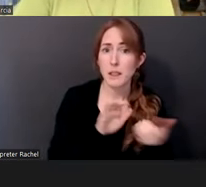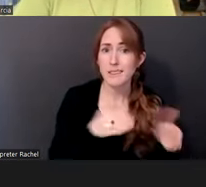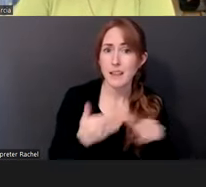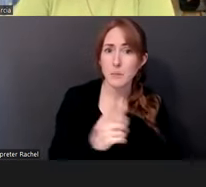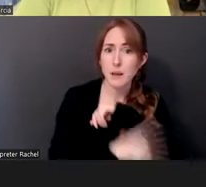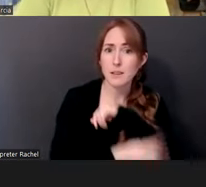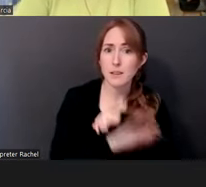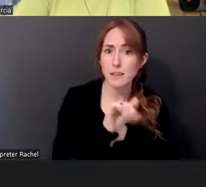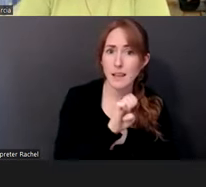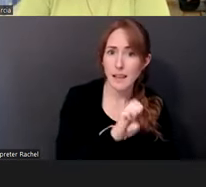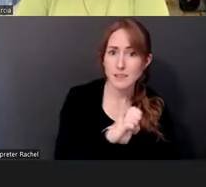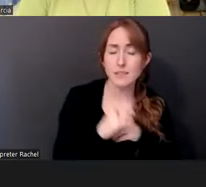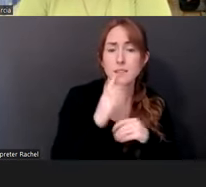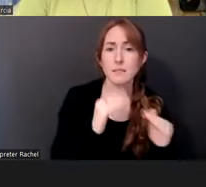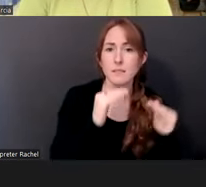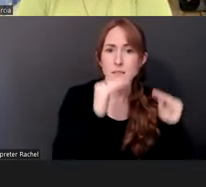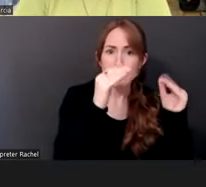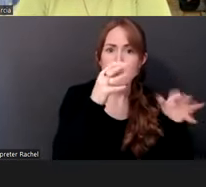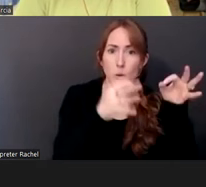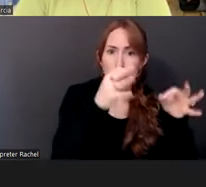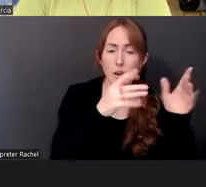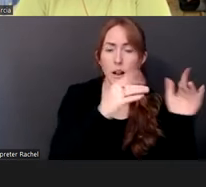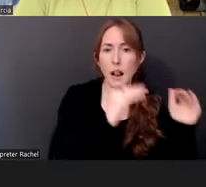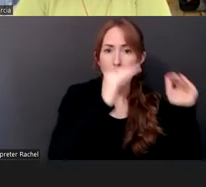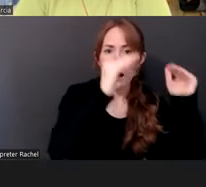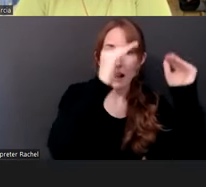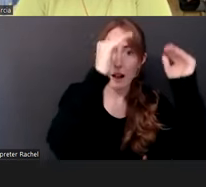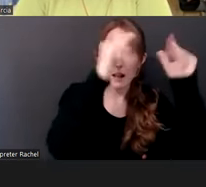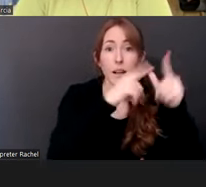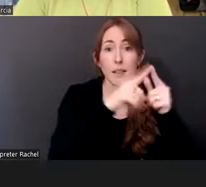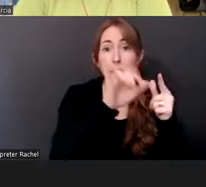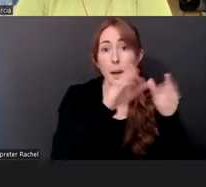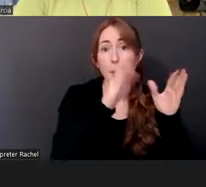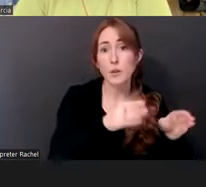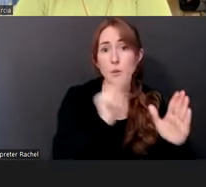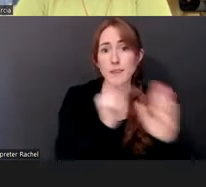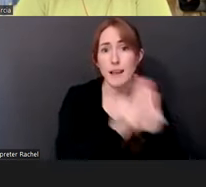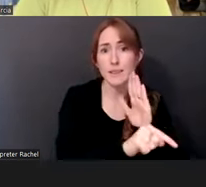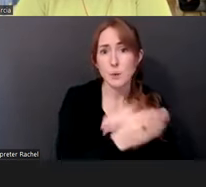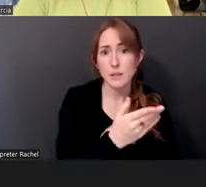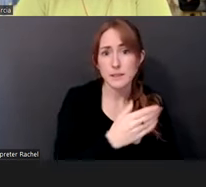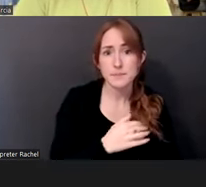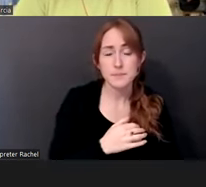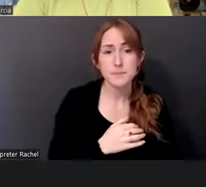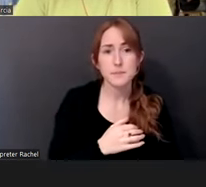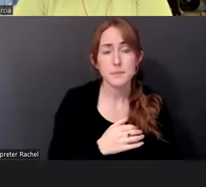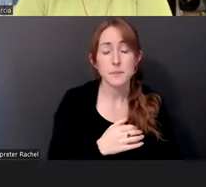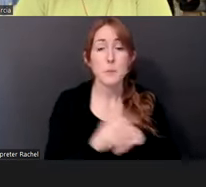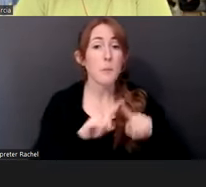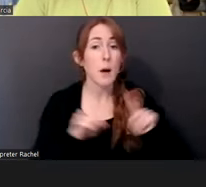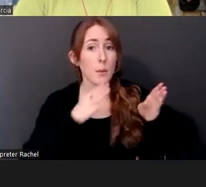appellate courts and finally ended up with an execution. And in that, in the course of that process, that person had, um,